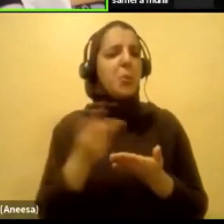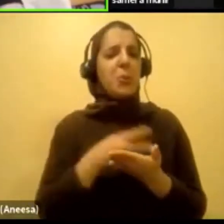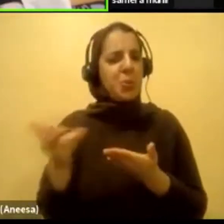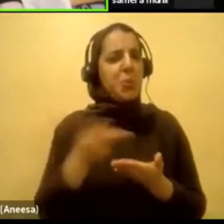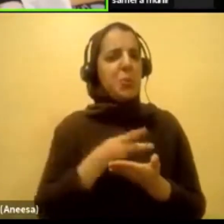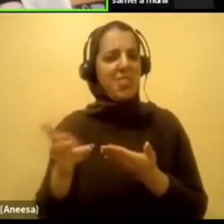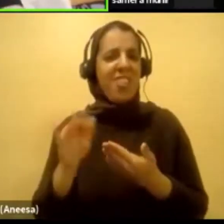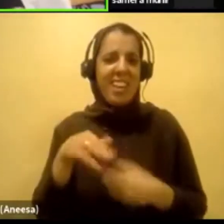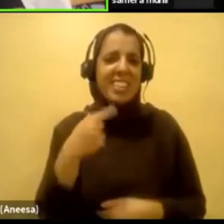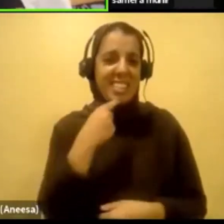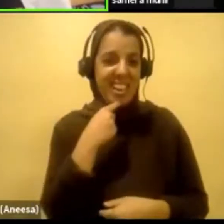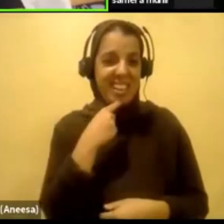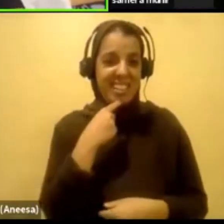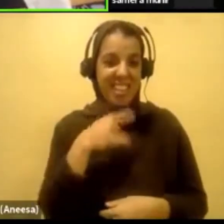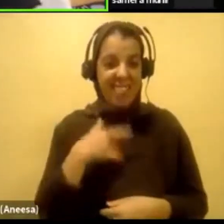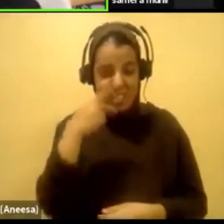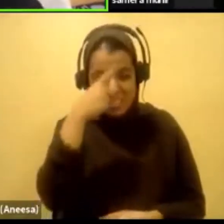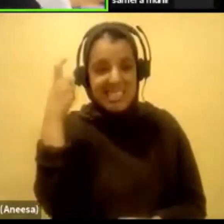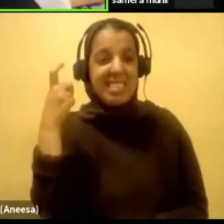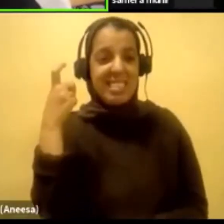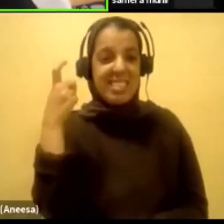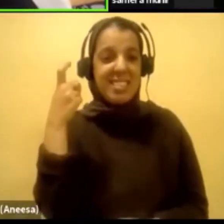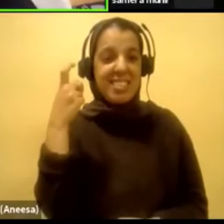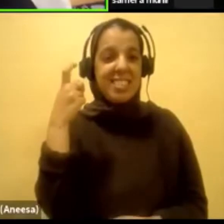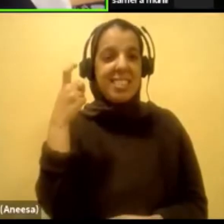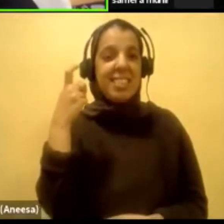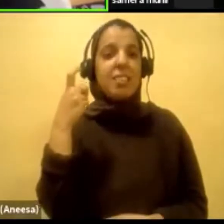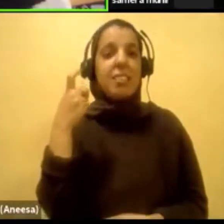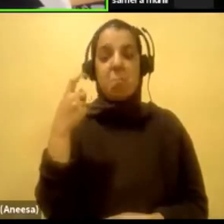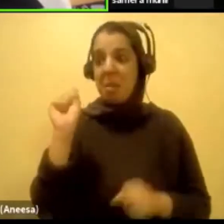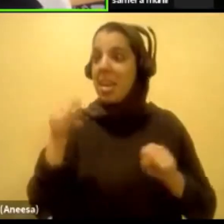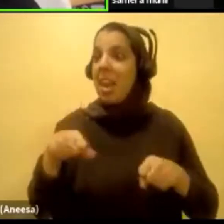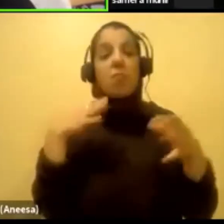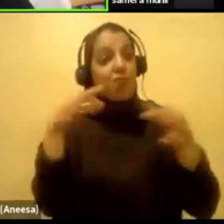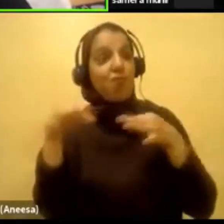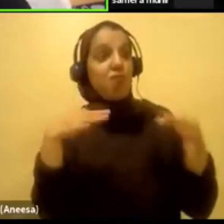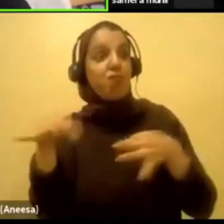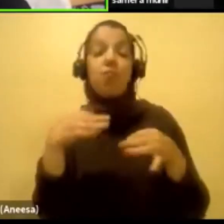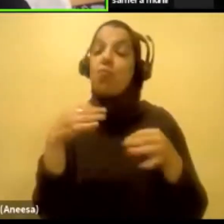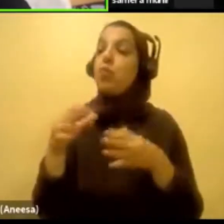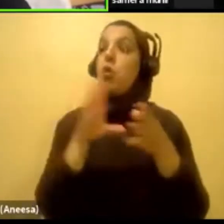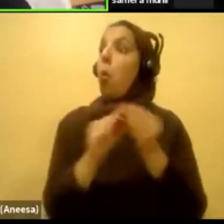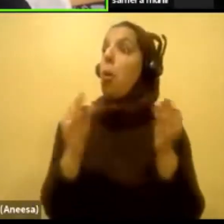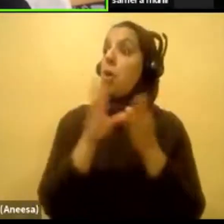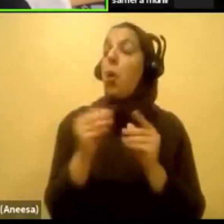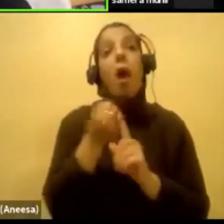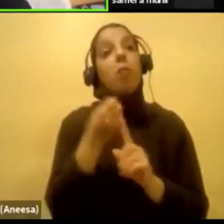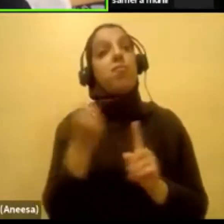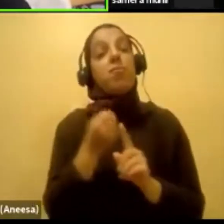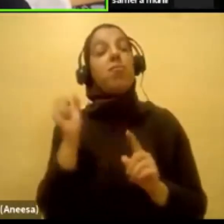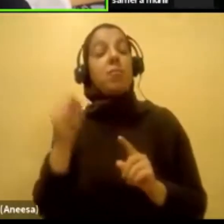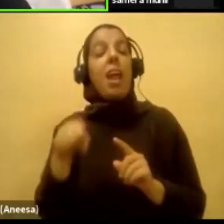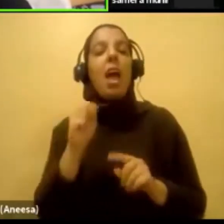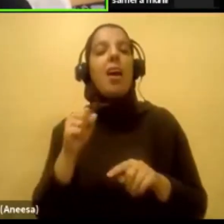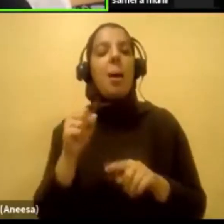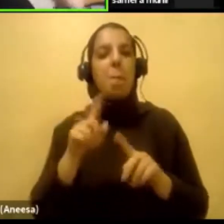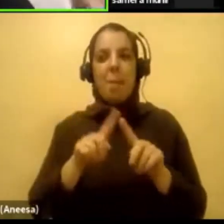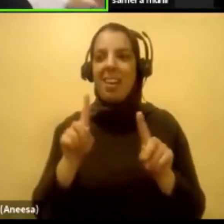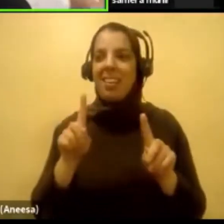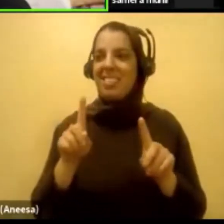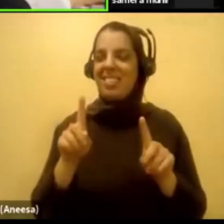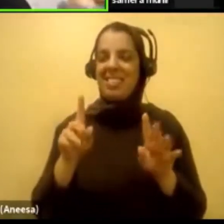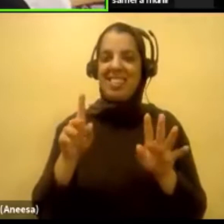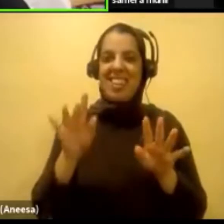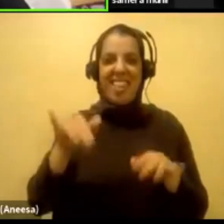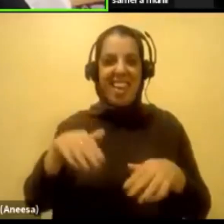traumatizes me. And it yeah, okay, it gives me things to talk about. I have stories to tell. And I hope that they never happen again. But living